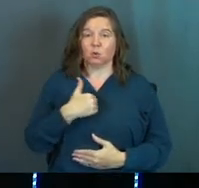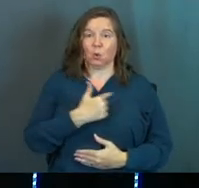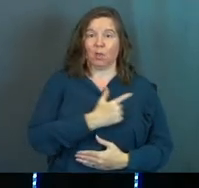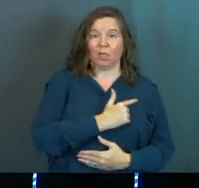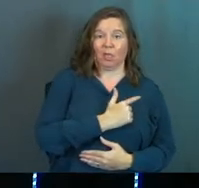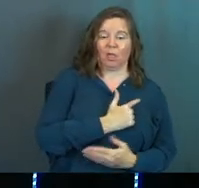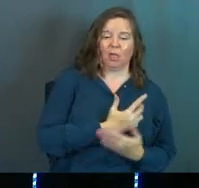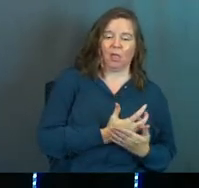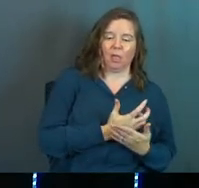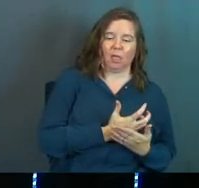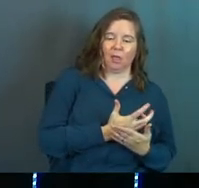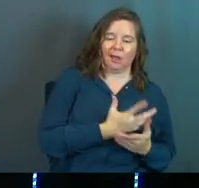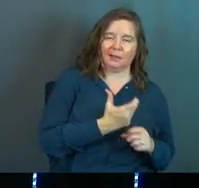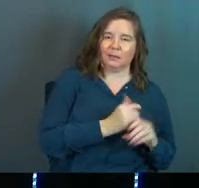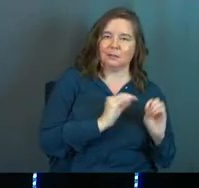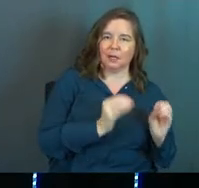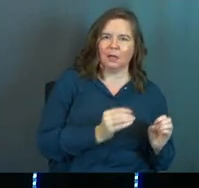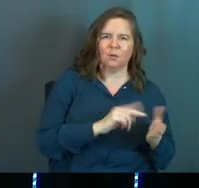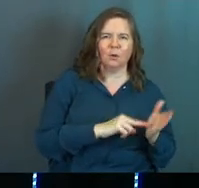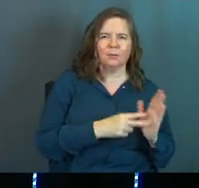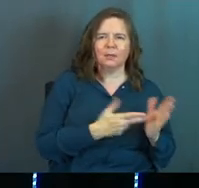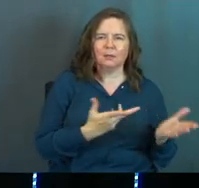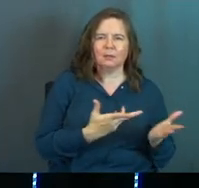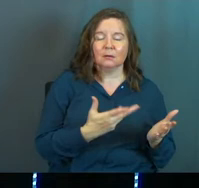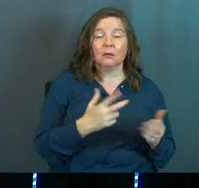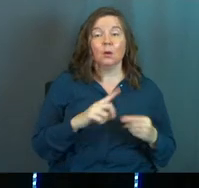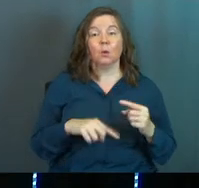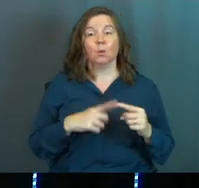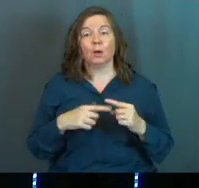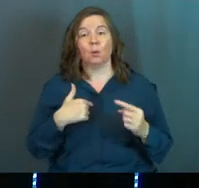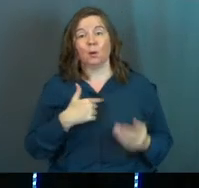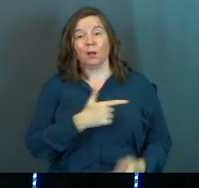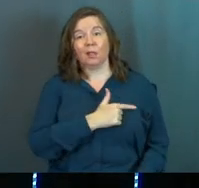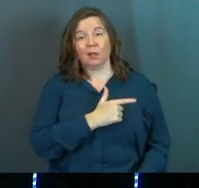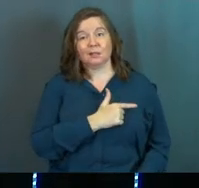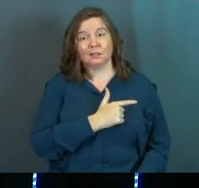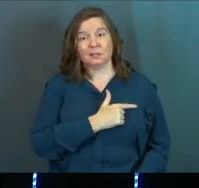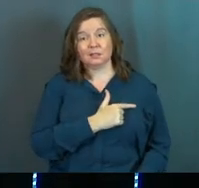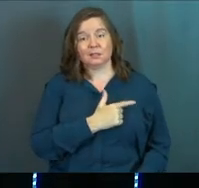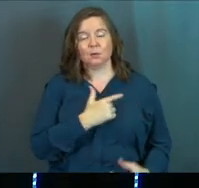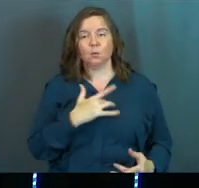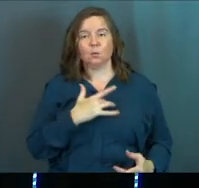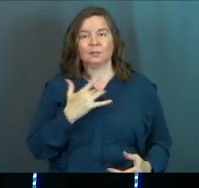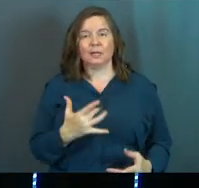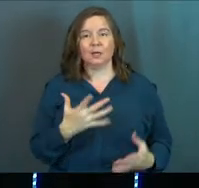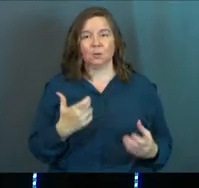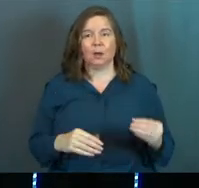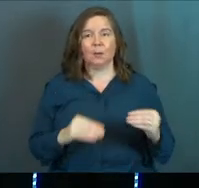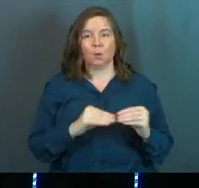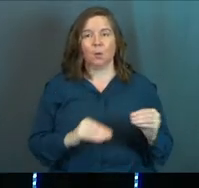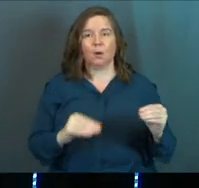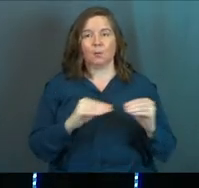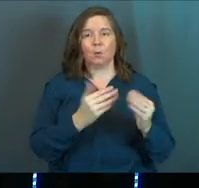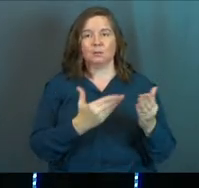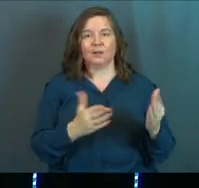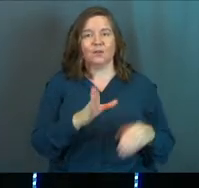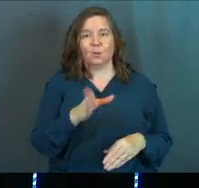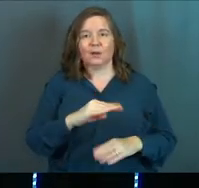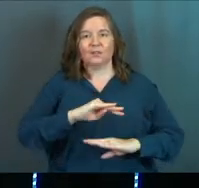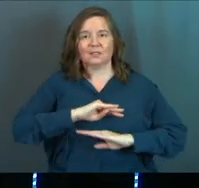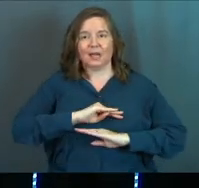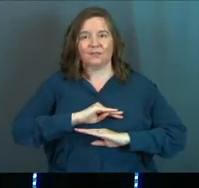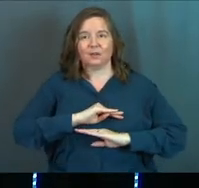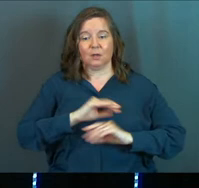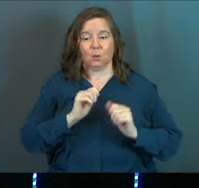sluggard craves and gets nothing. What's that about? See, when we're lazy, we tend to want more and more stuff, and we're never